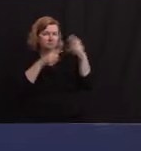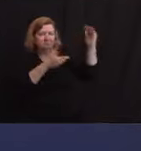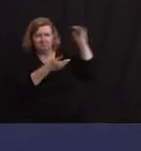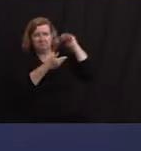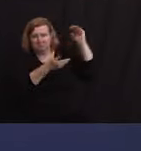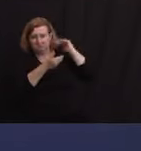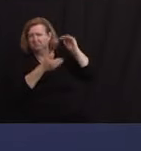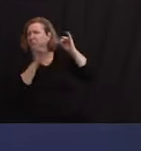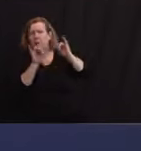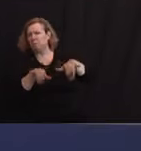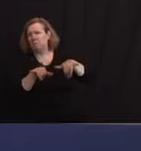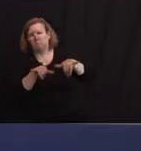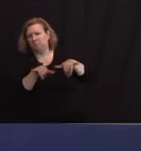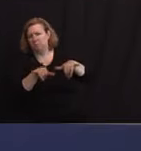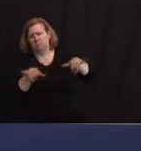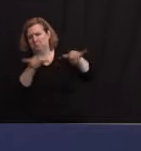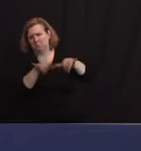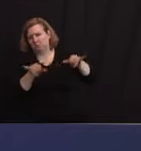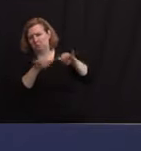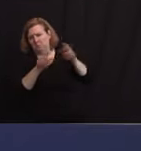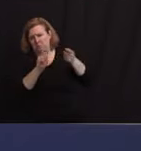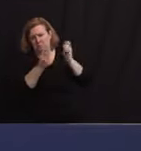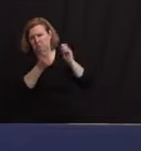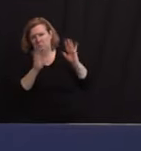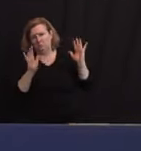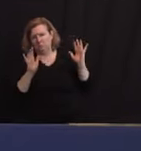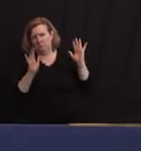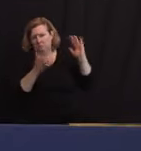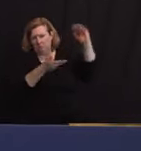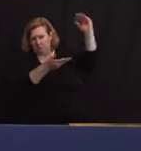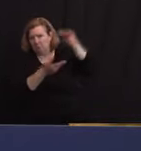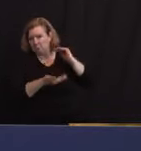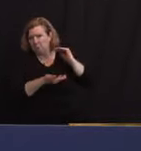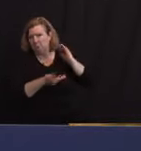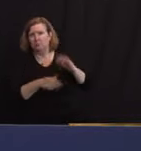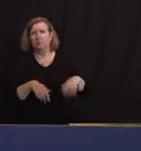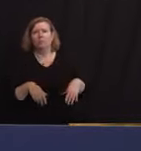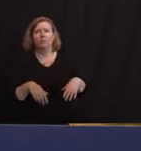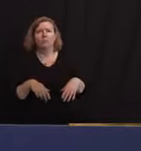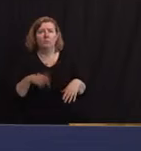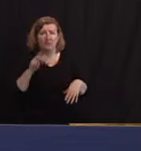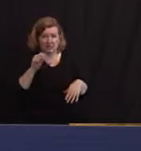a couple of months at least. And so we'll come back. Dan, will you help me with that?